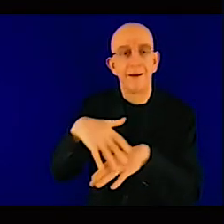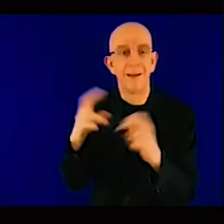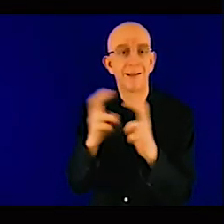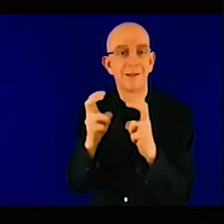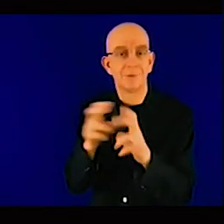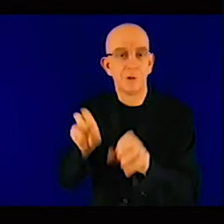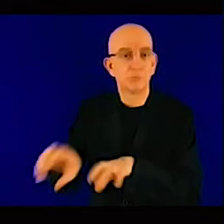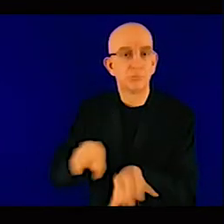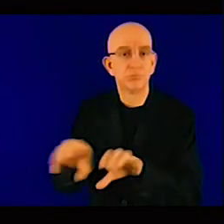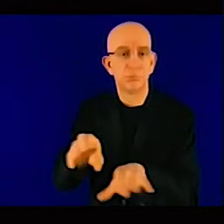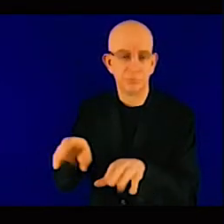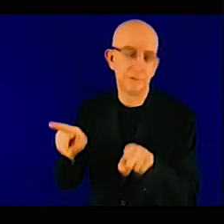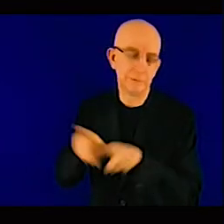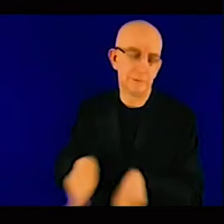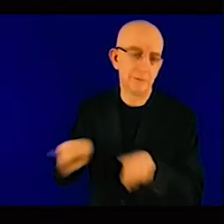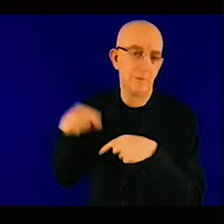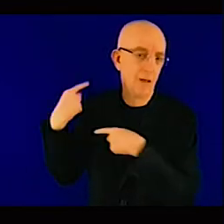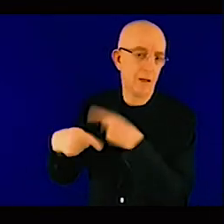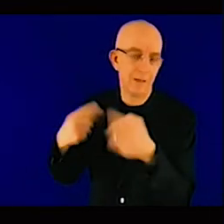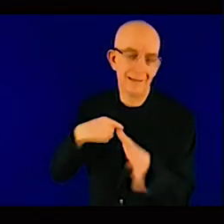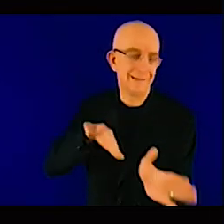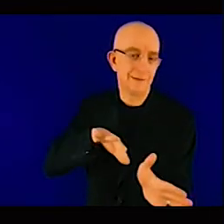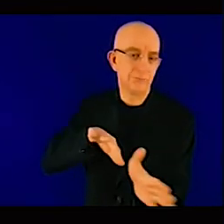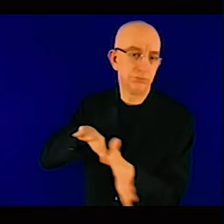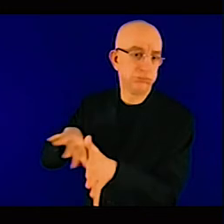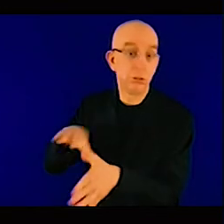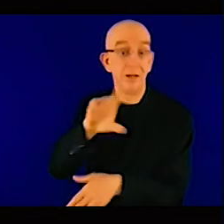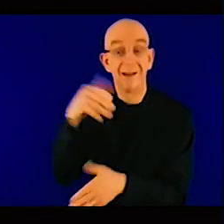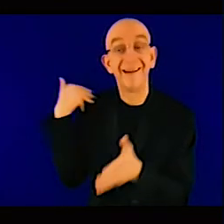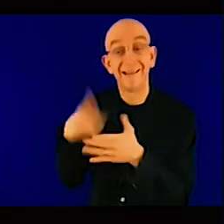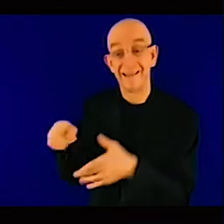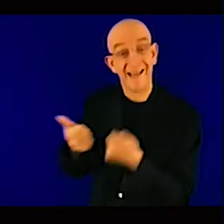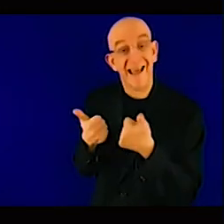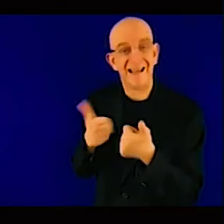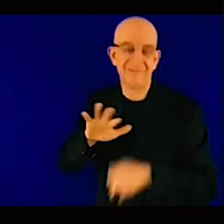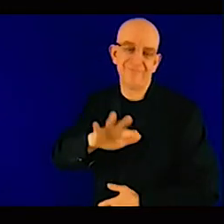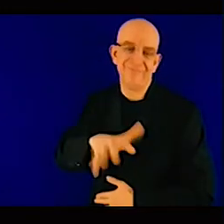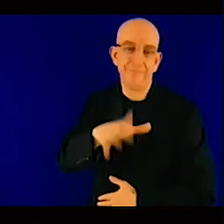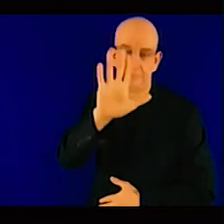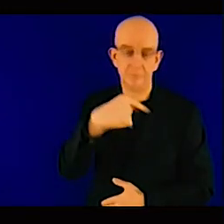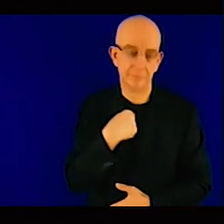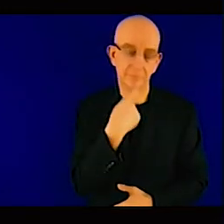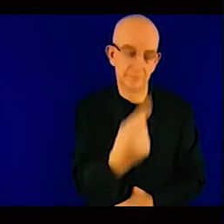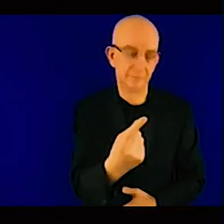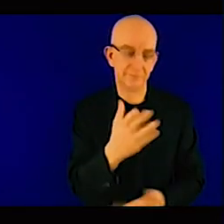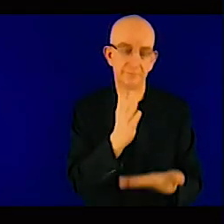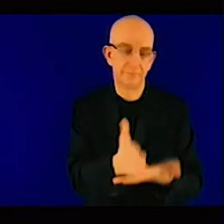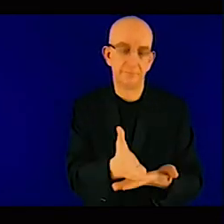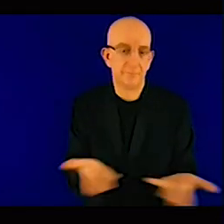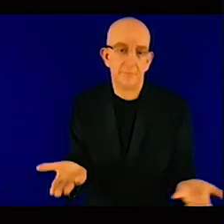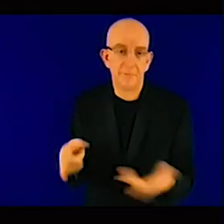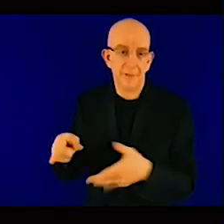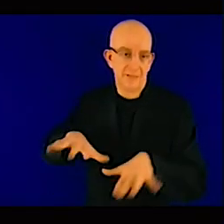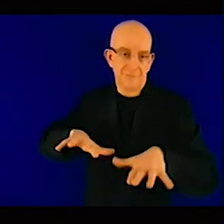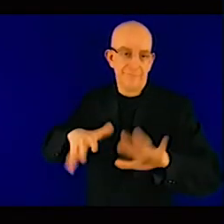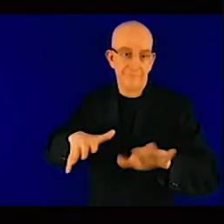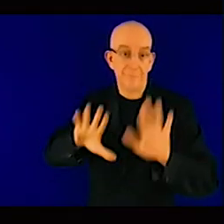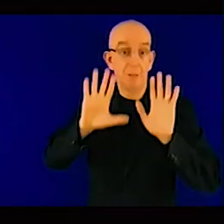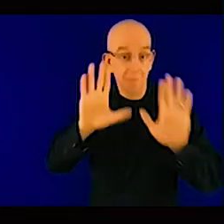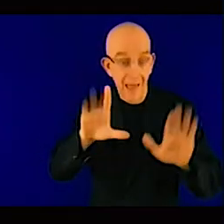future so if you look at a country like Nigeria it is really going to be around mini grids and captive power that I'm very convinced is the future